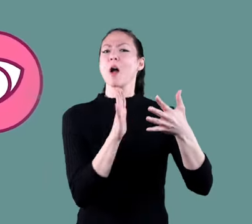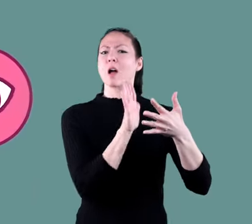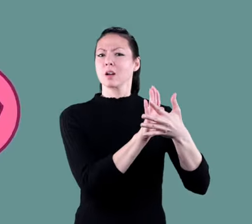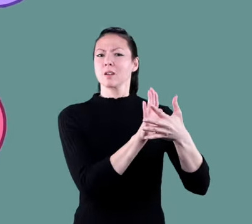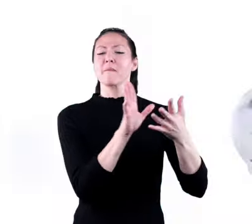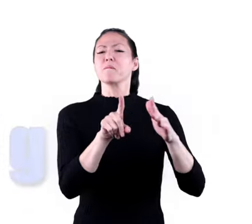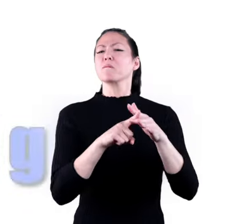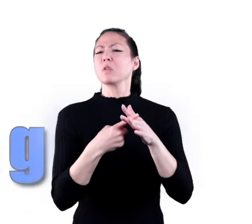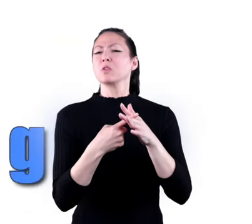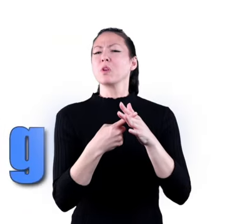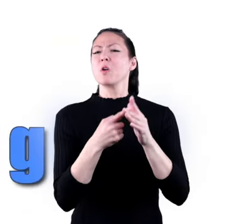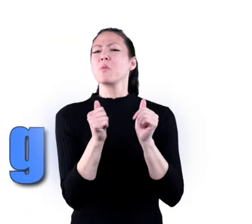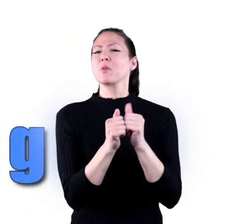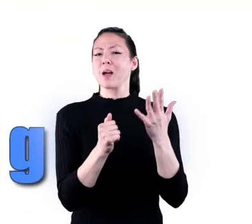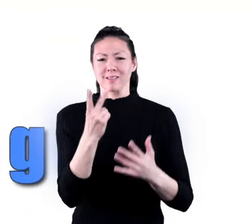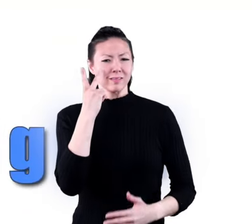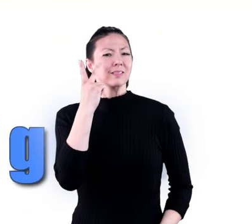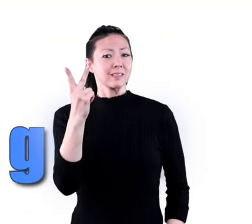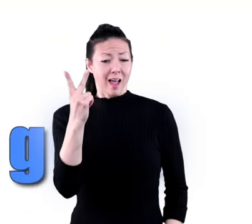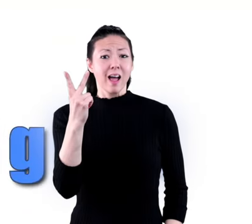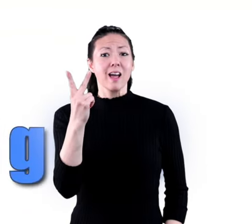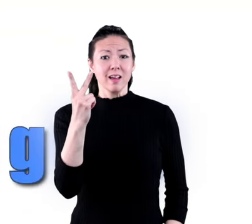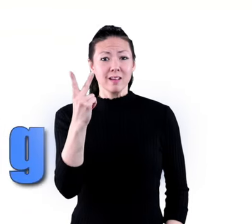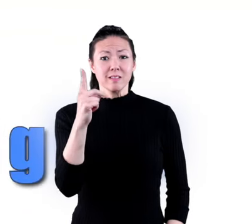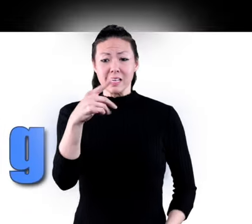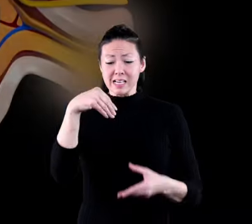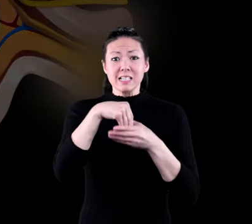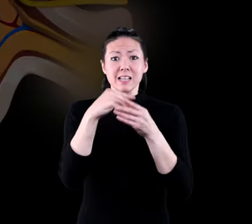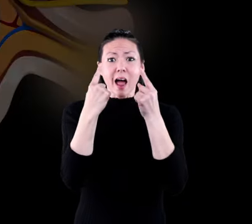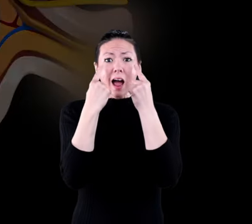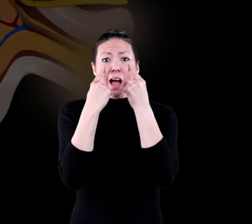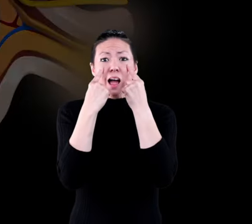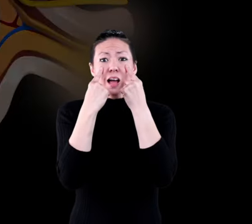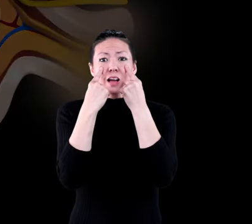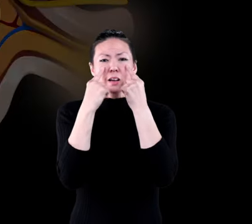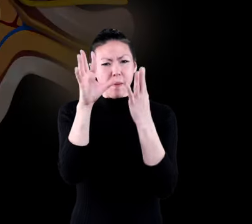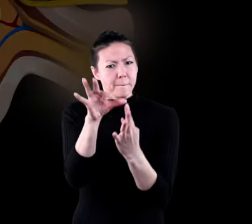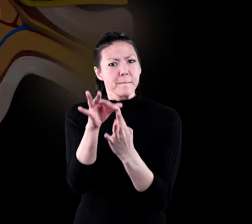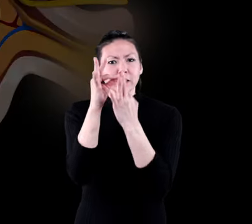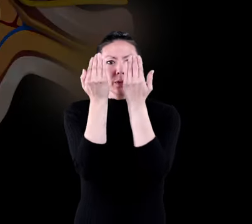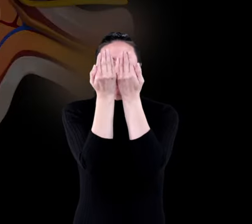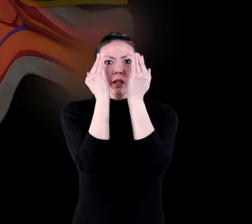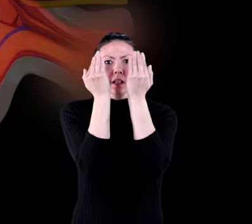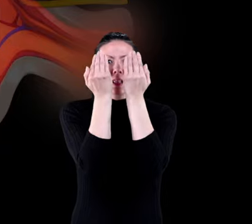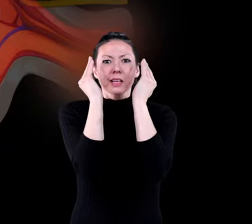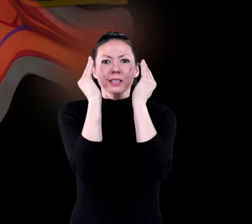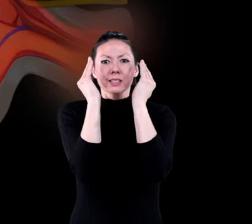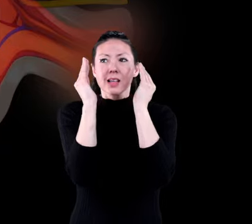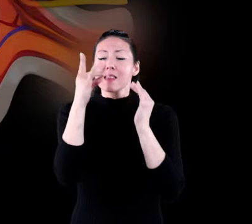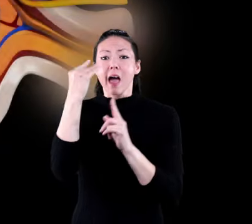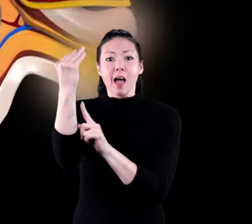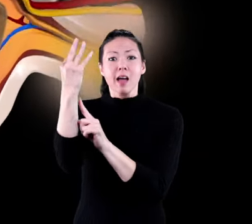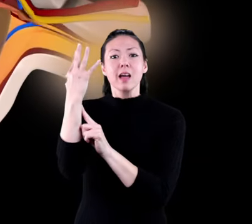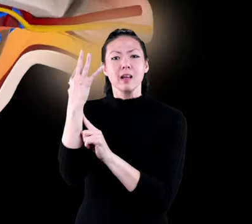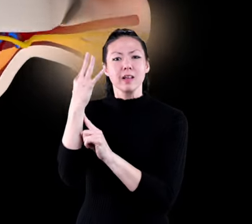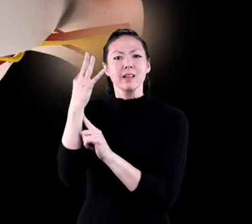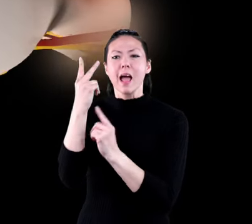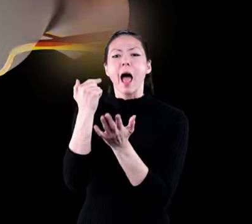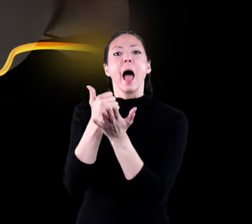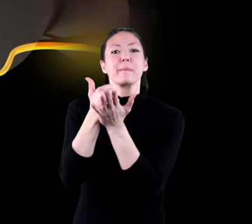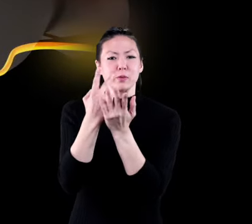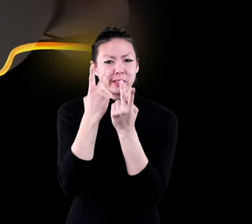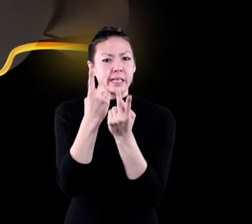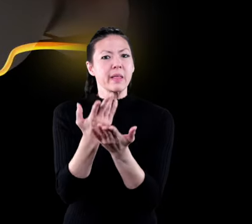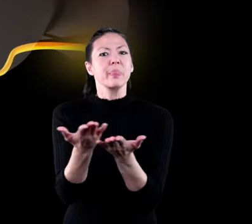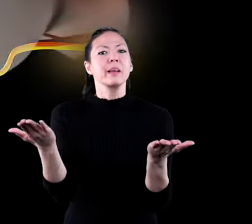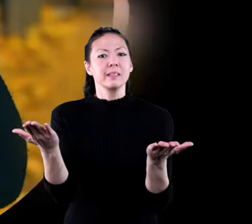first we'll start with sight inside your eye there are special lenses that take in light to help you